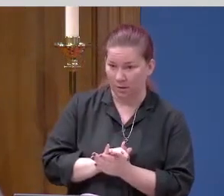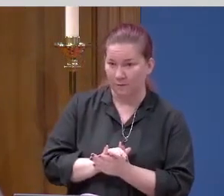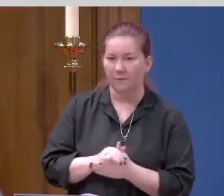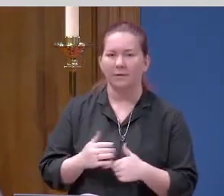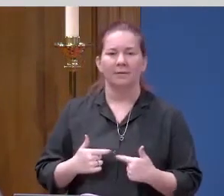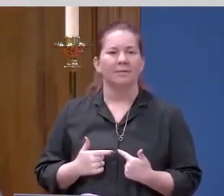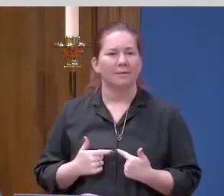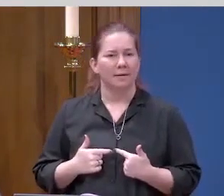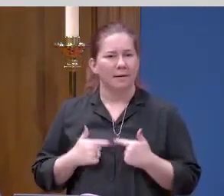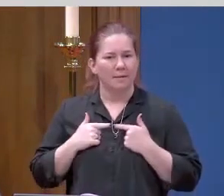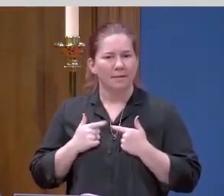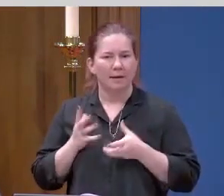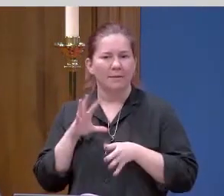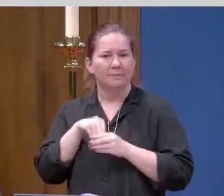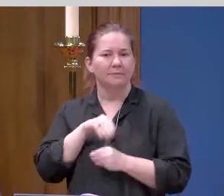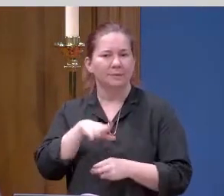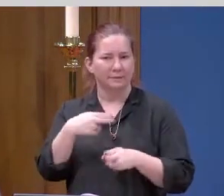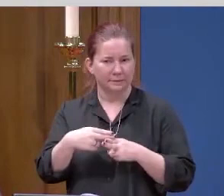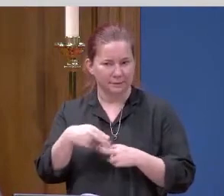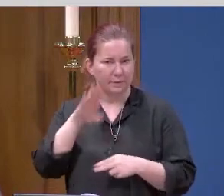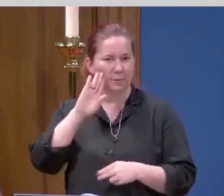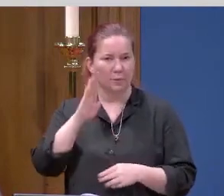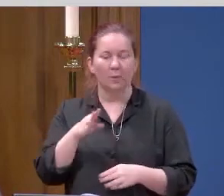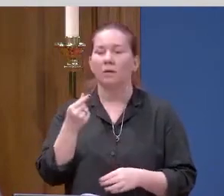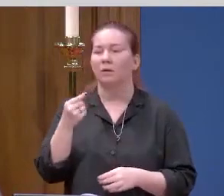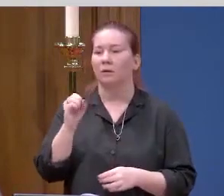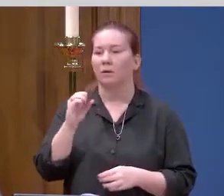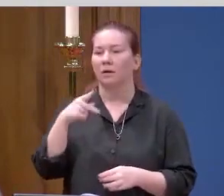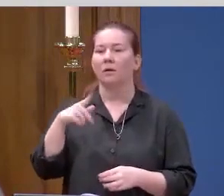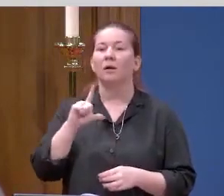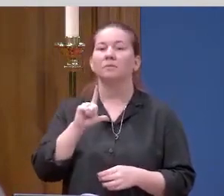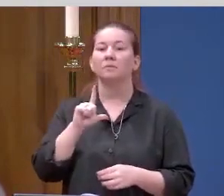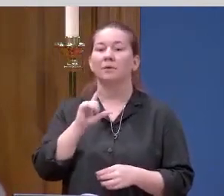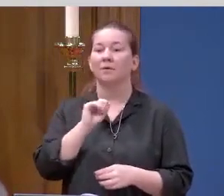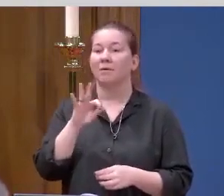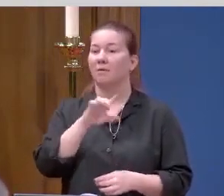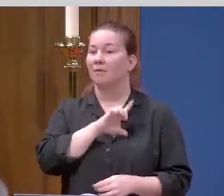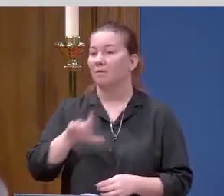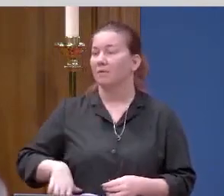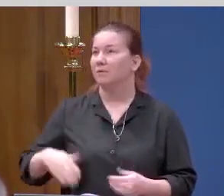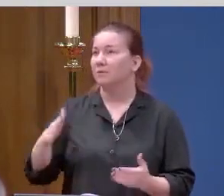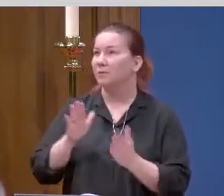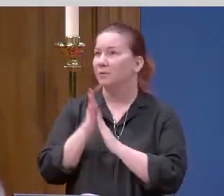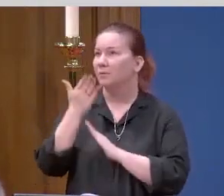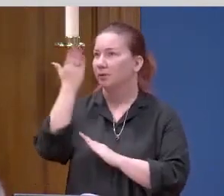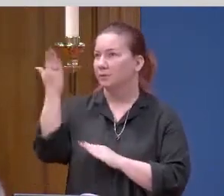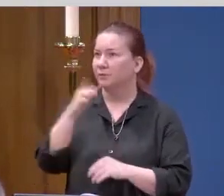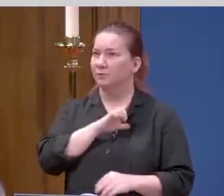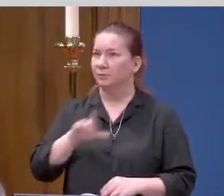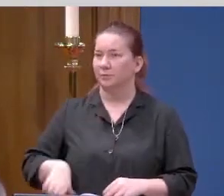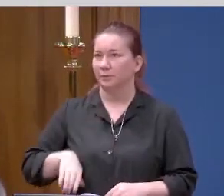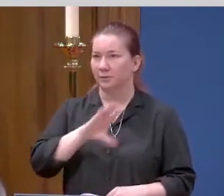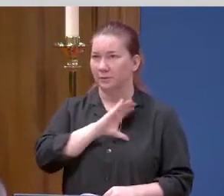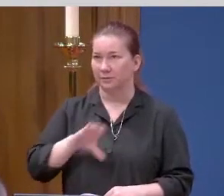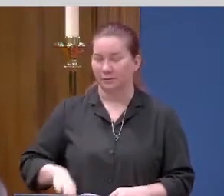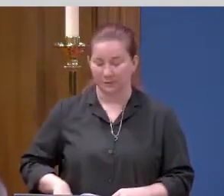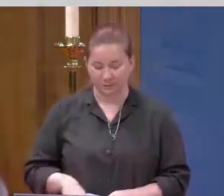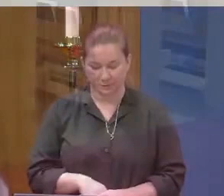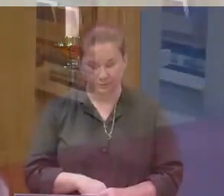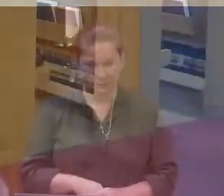life in his name. The Gospel of the Lord. Praise to you, Lord God.